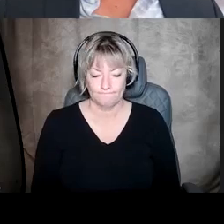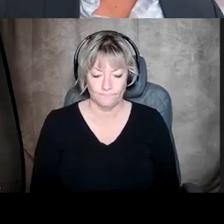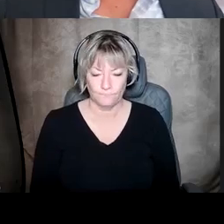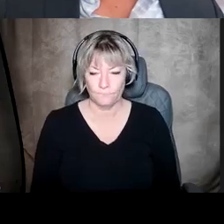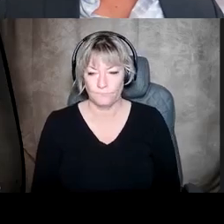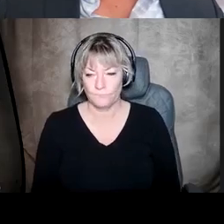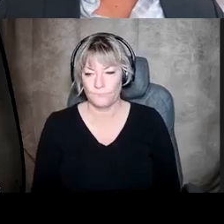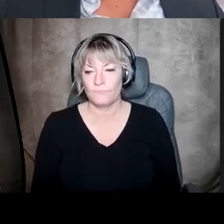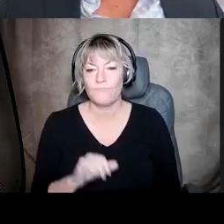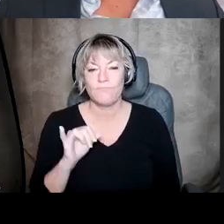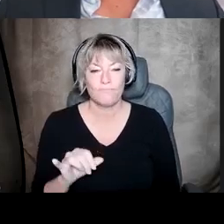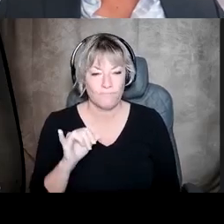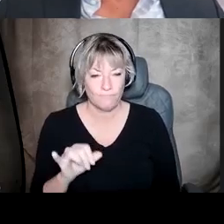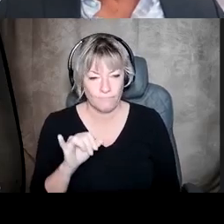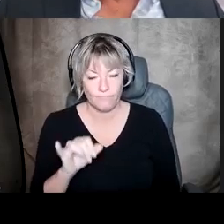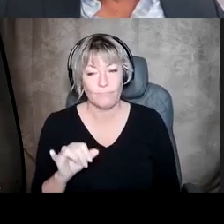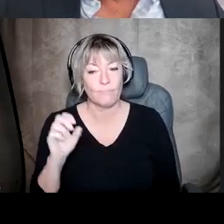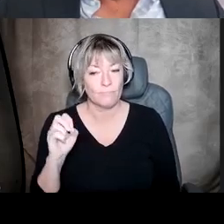Hmm. Okay.